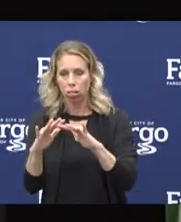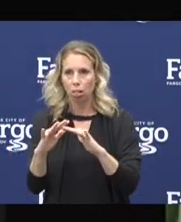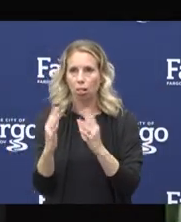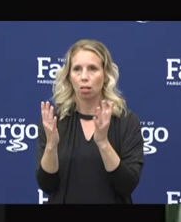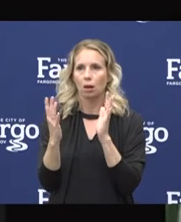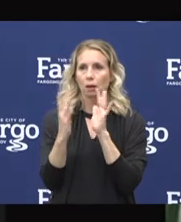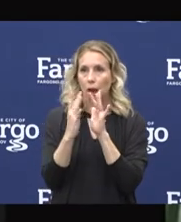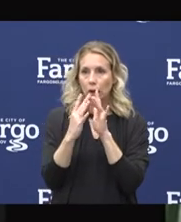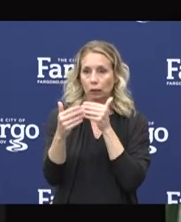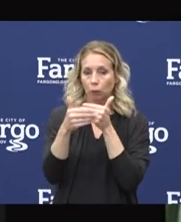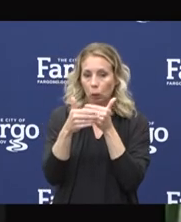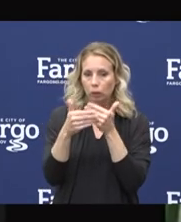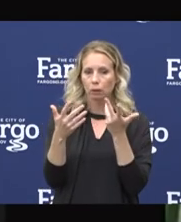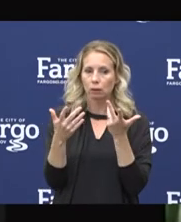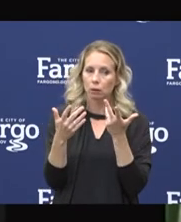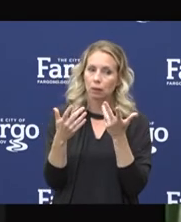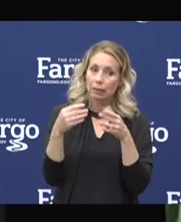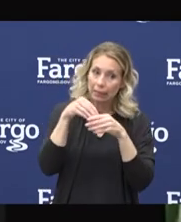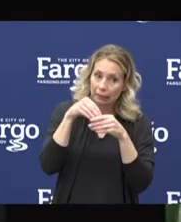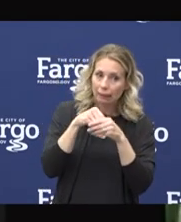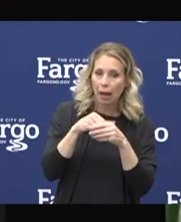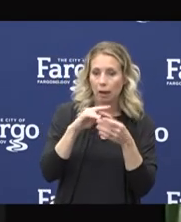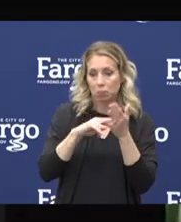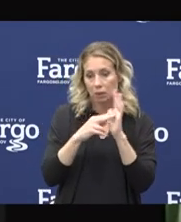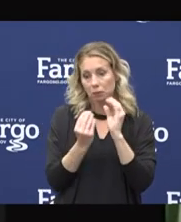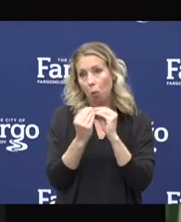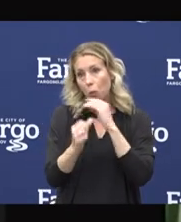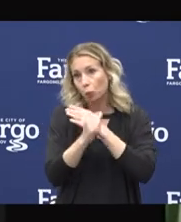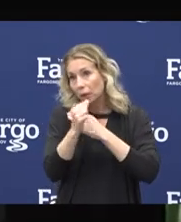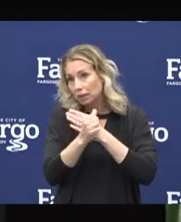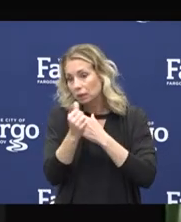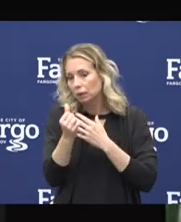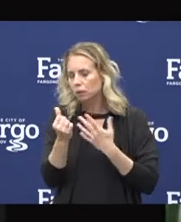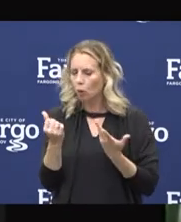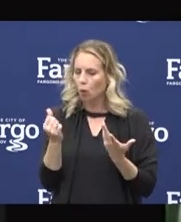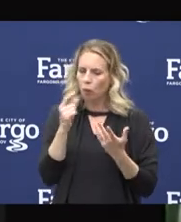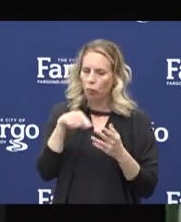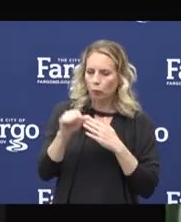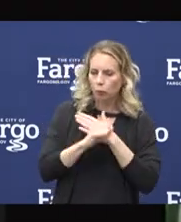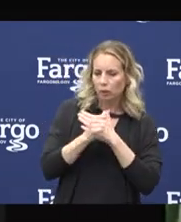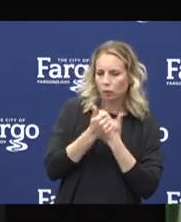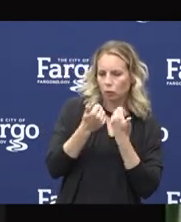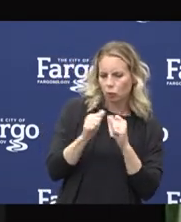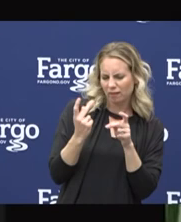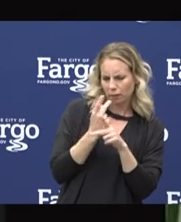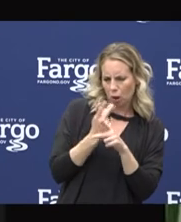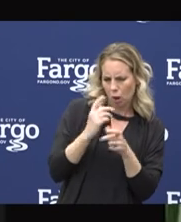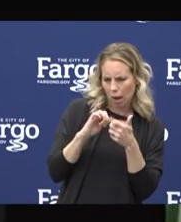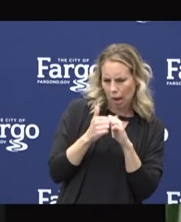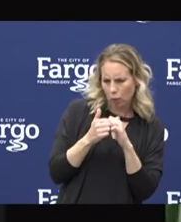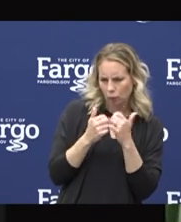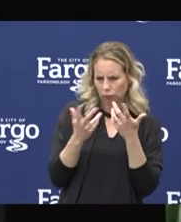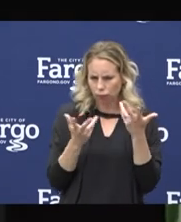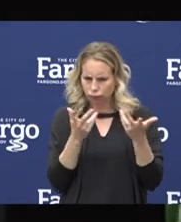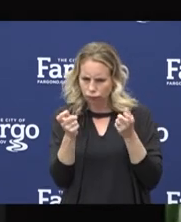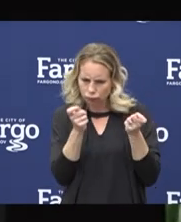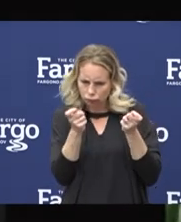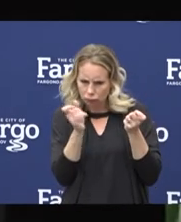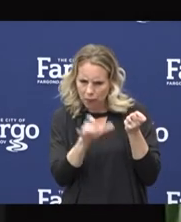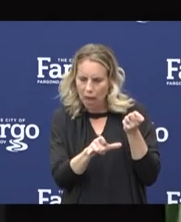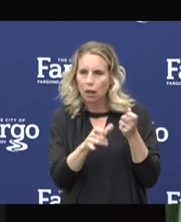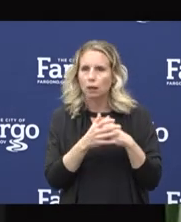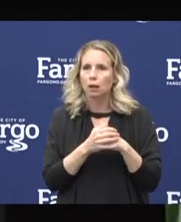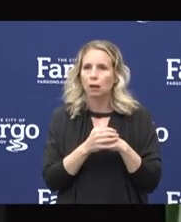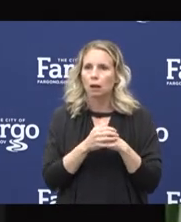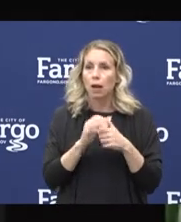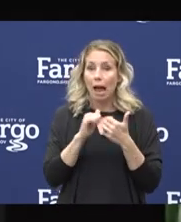contacts and indoors poses risk. So there's risk there that we are trying to figure out and mitigate. How Cass County may tie